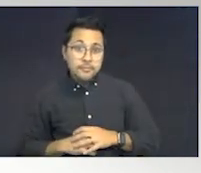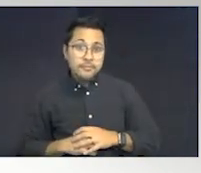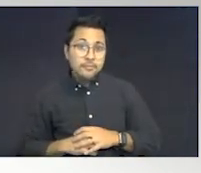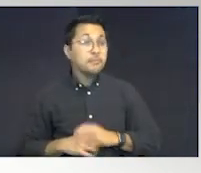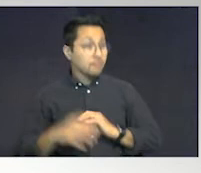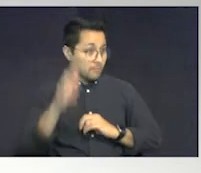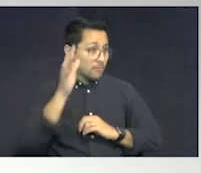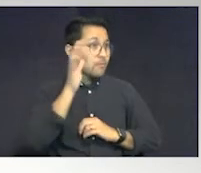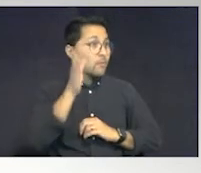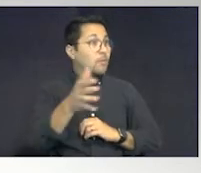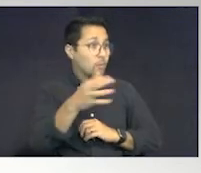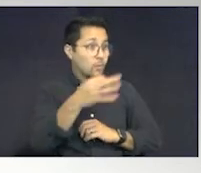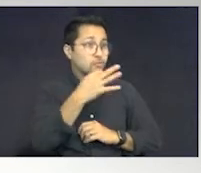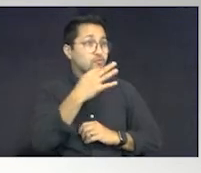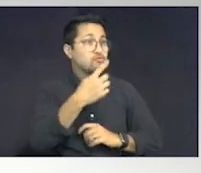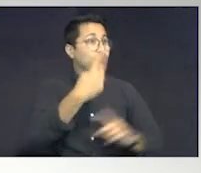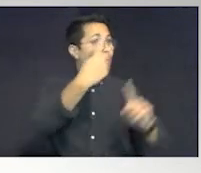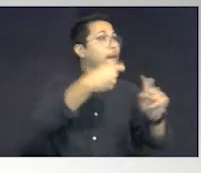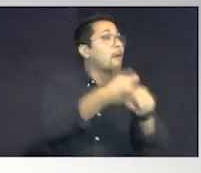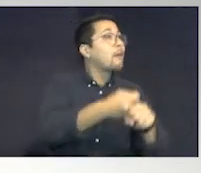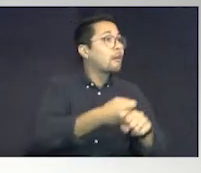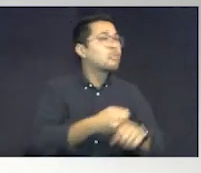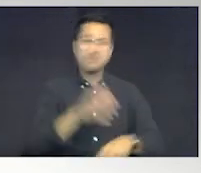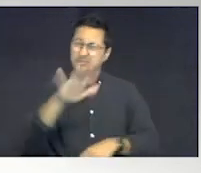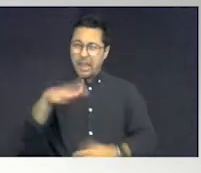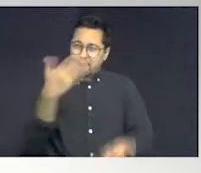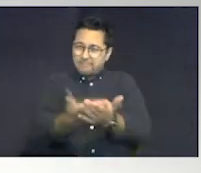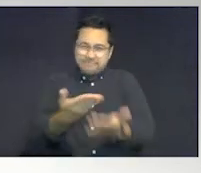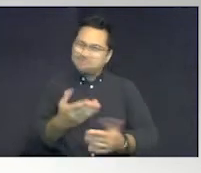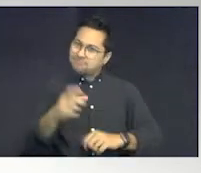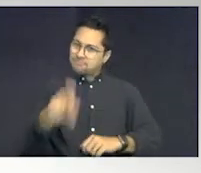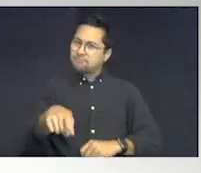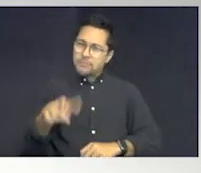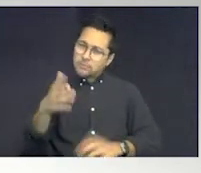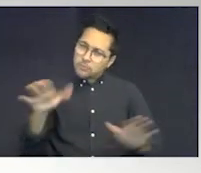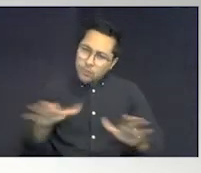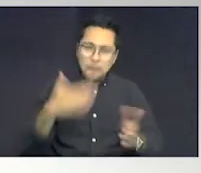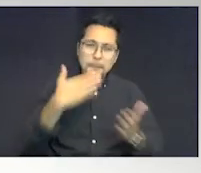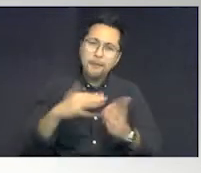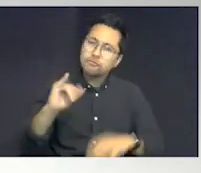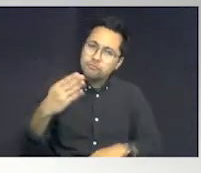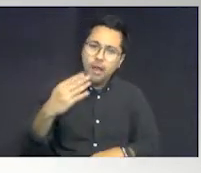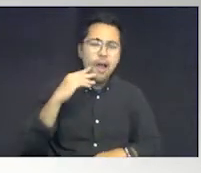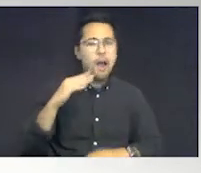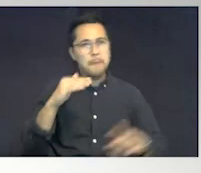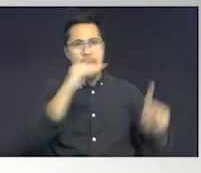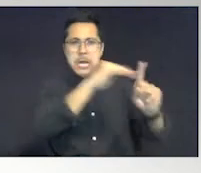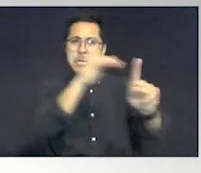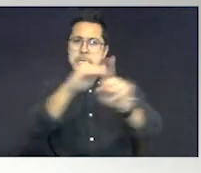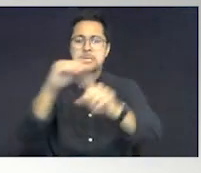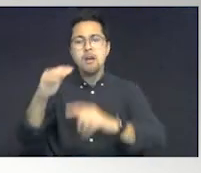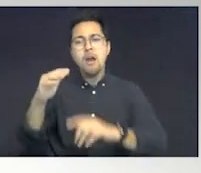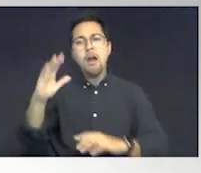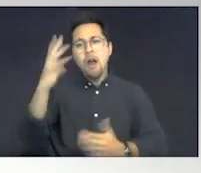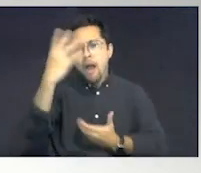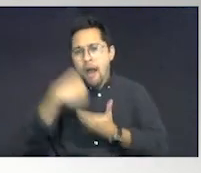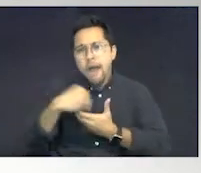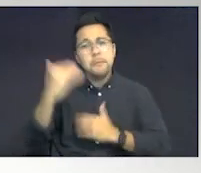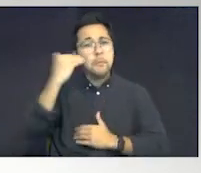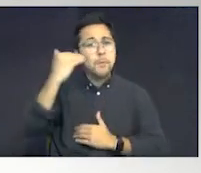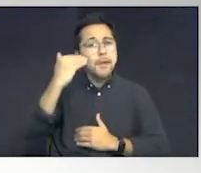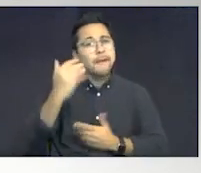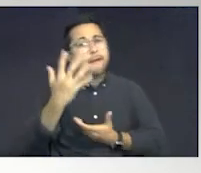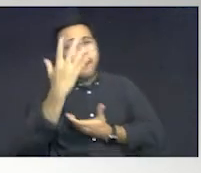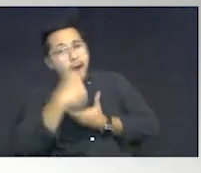That's a fact. That's a fact. And we've got to do a better job of raising that autism awareness and autism acceptance. The